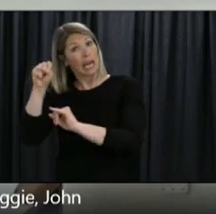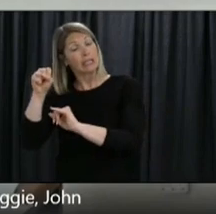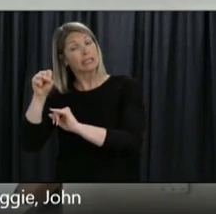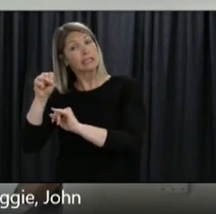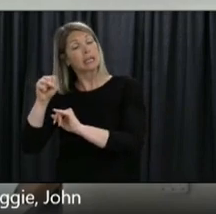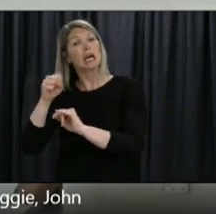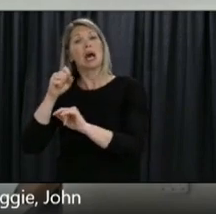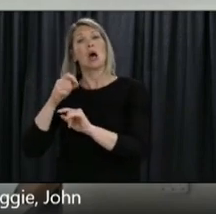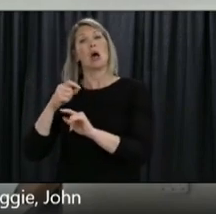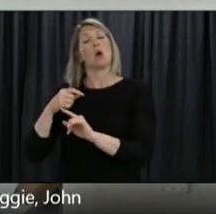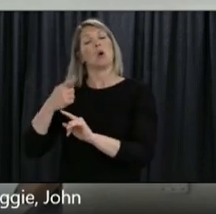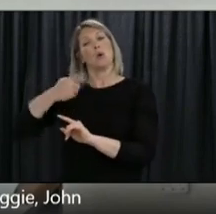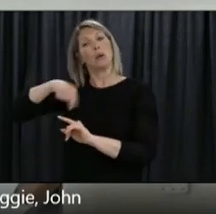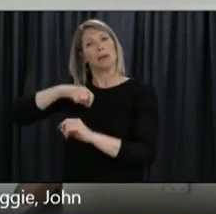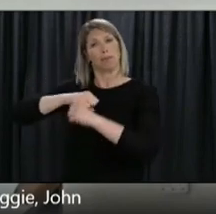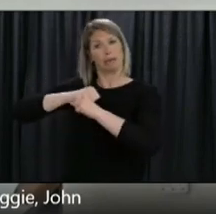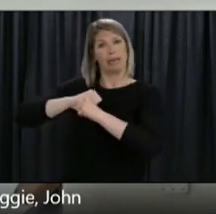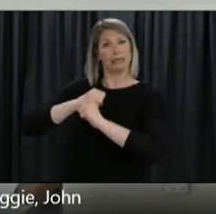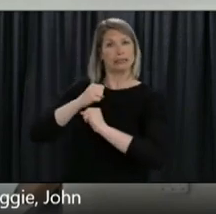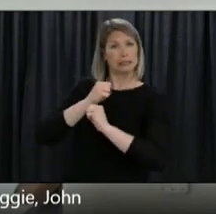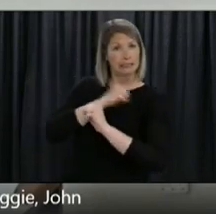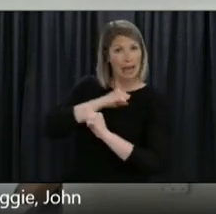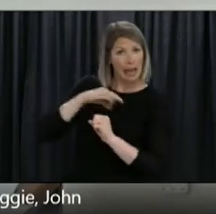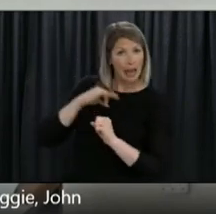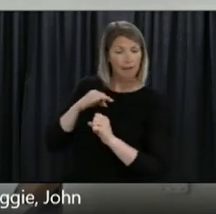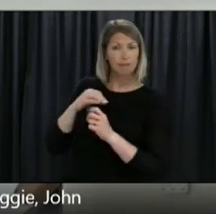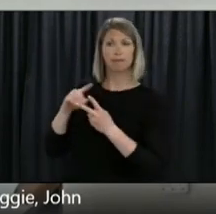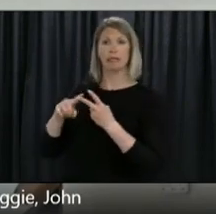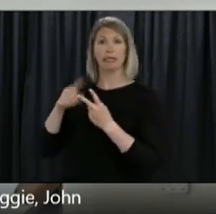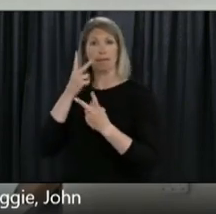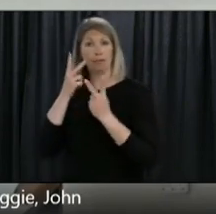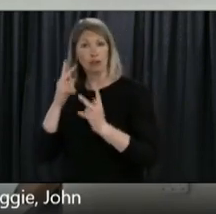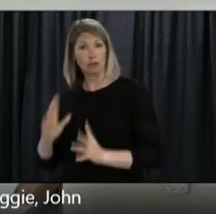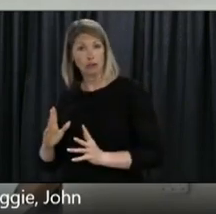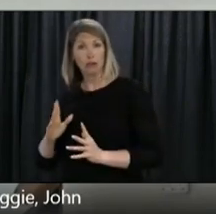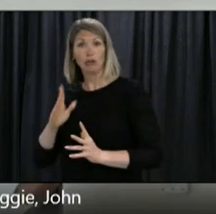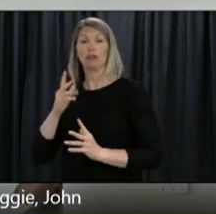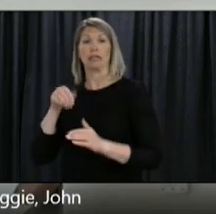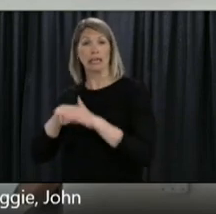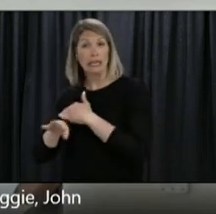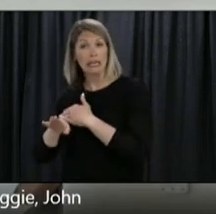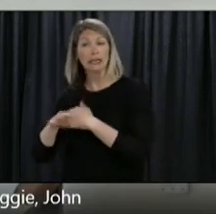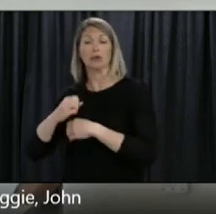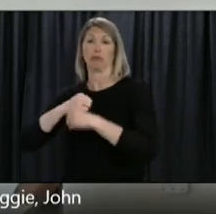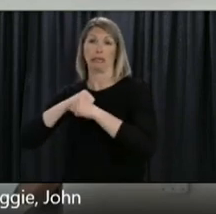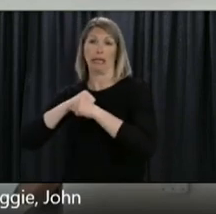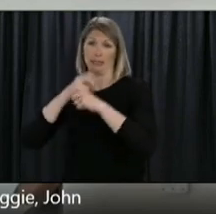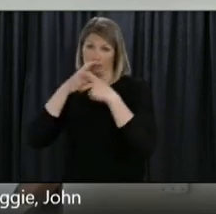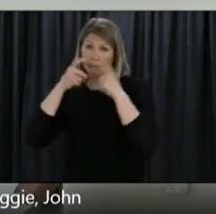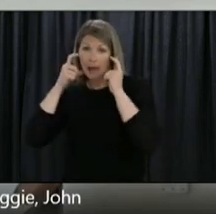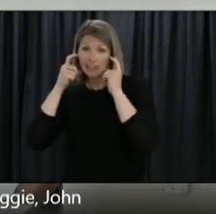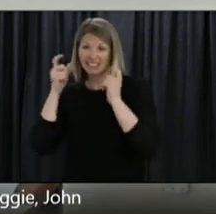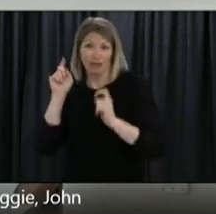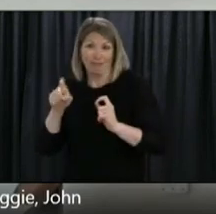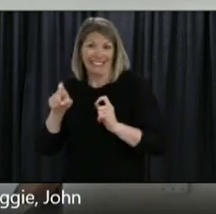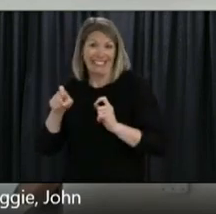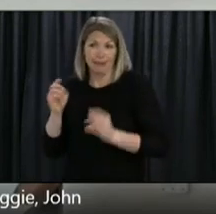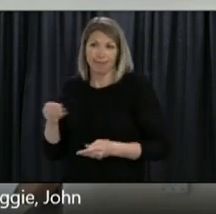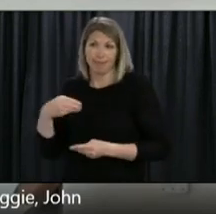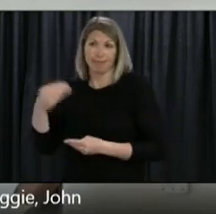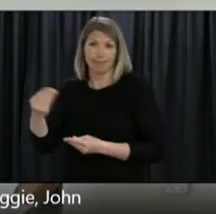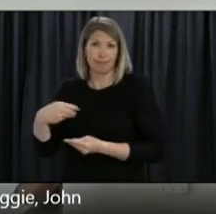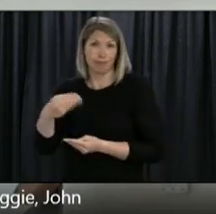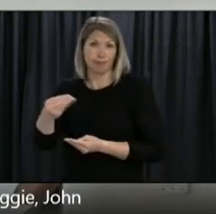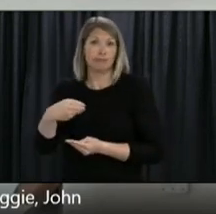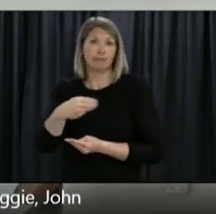and visitors who are availing of services. As part of this, all the